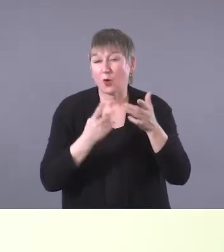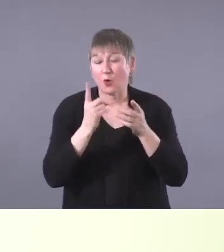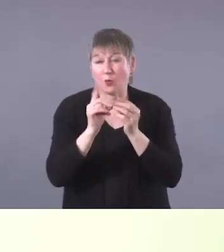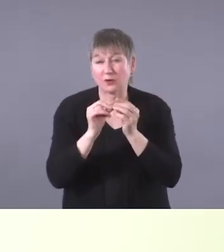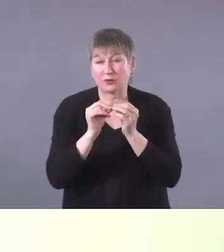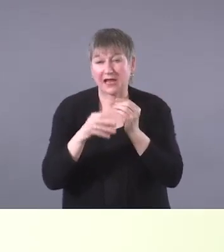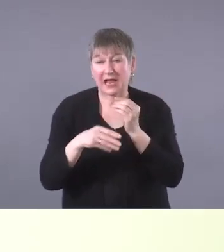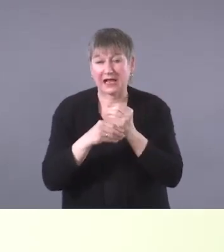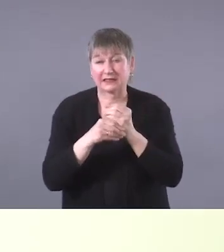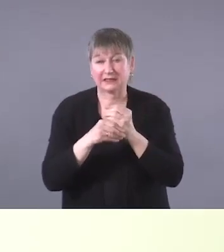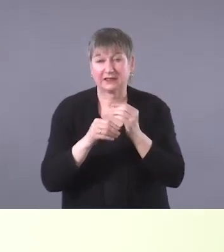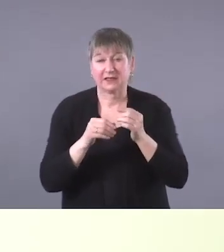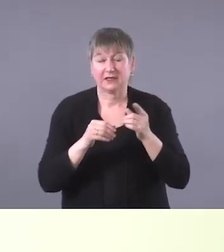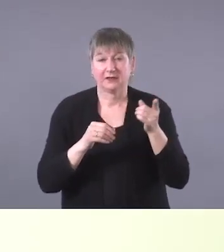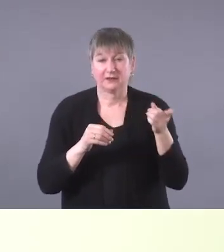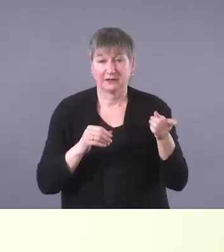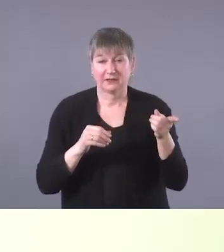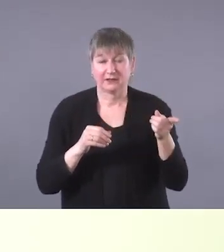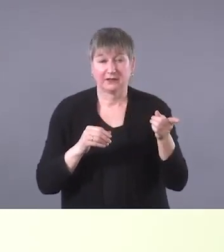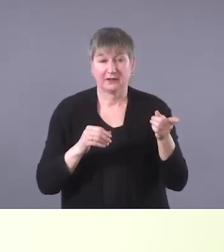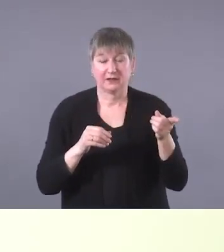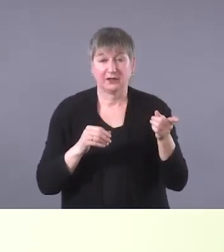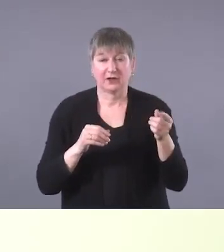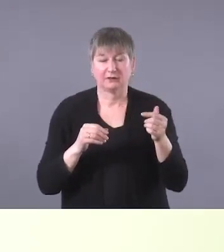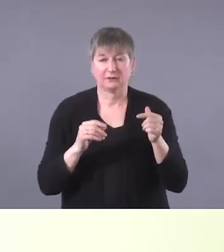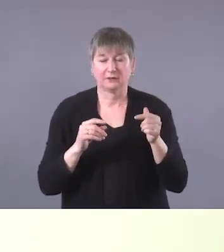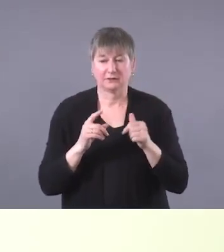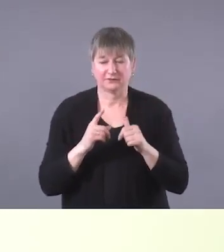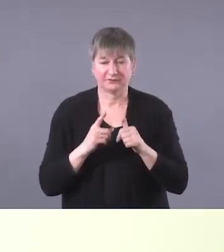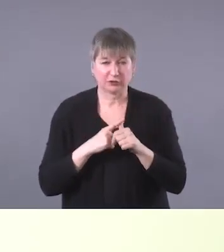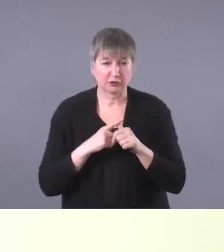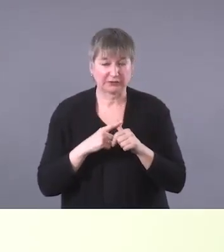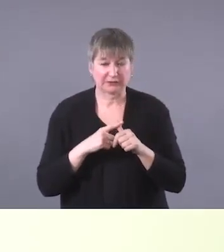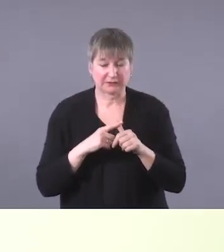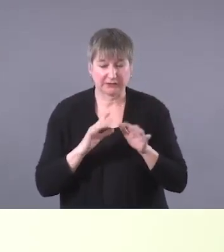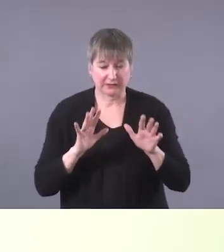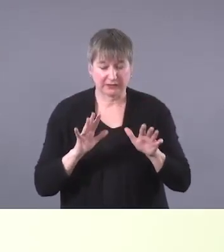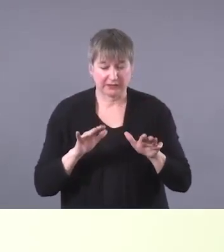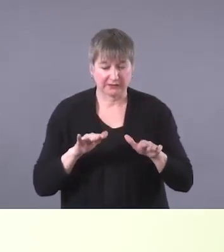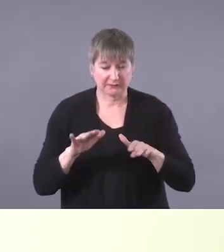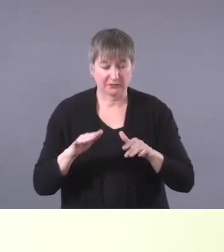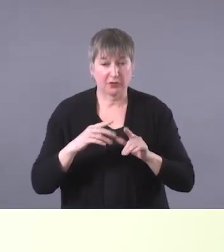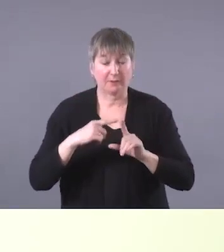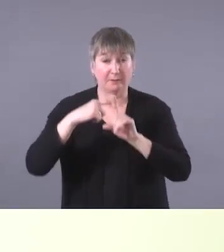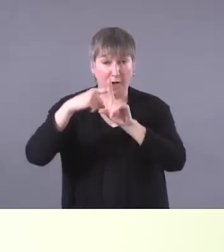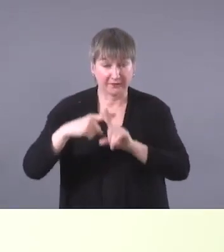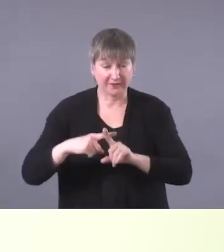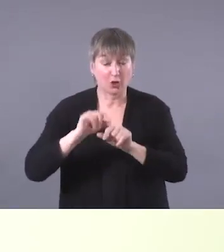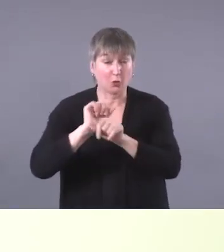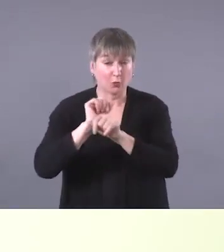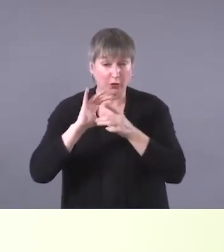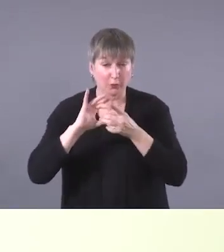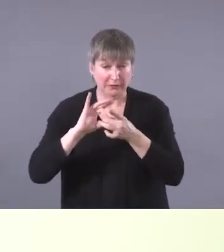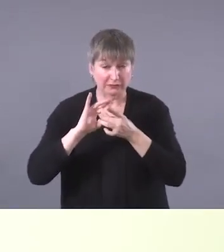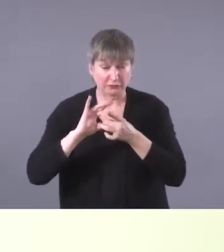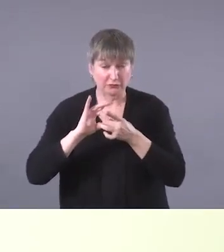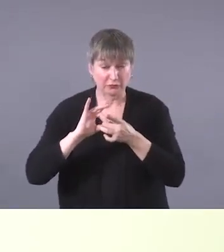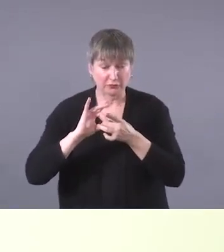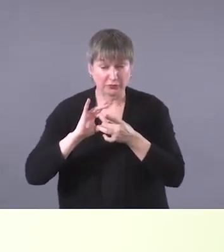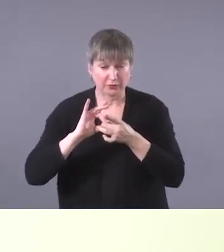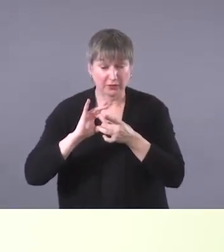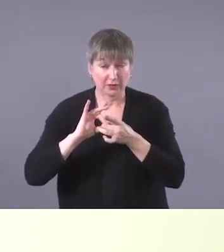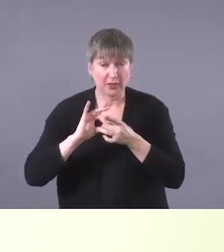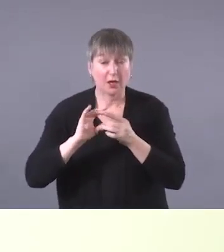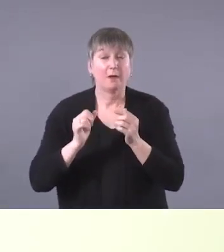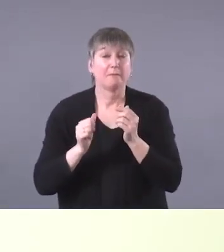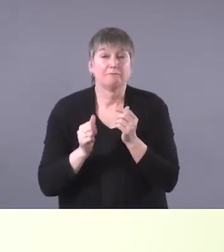add onto this, this, this first steps, um, to, to, um, building successful and positive working relationships. Um, most of